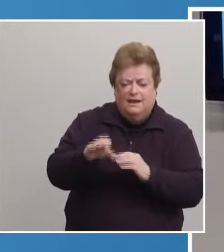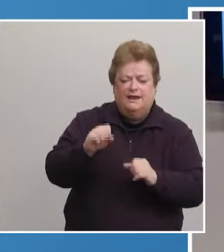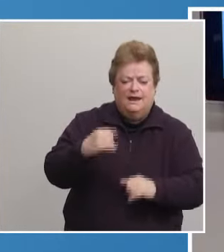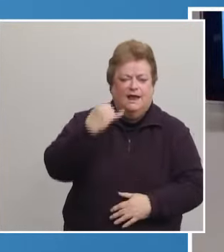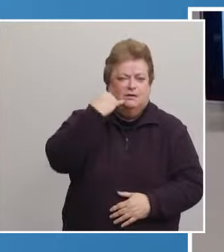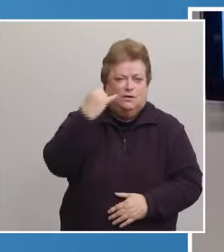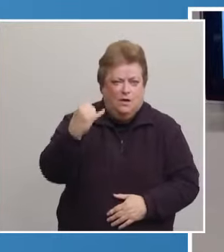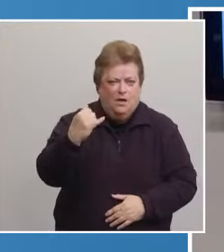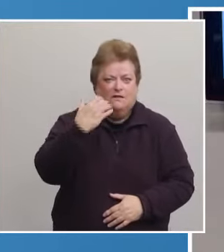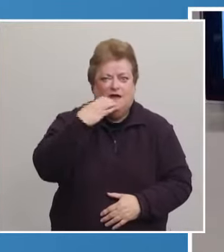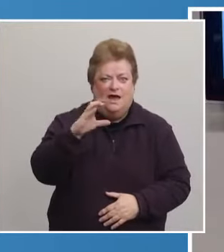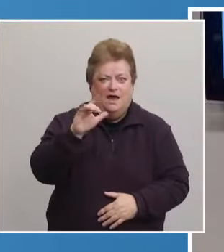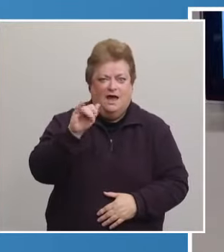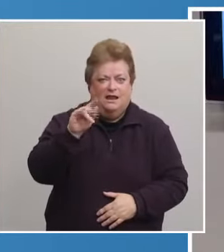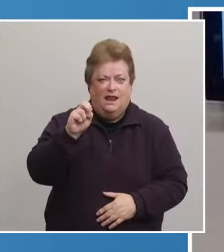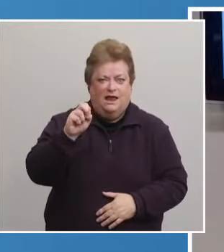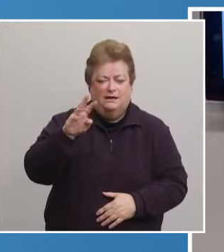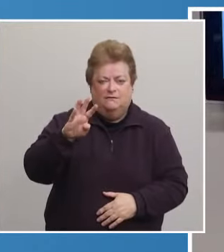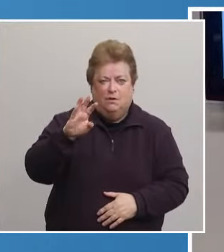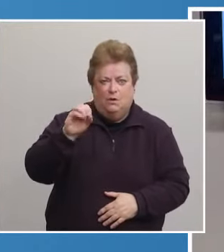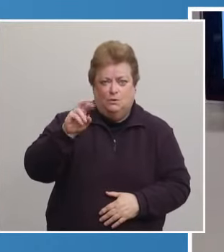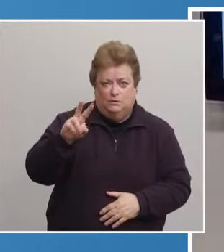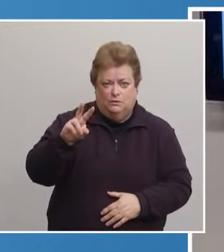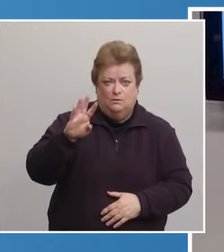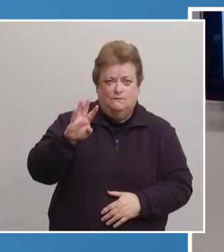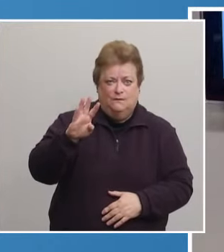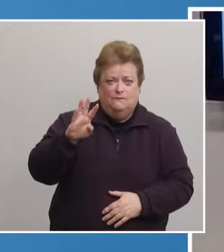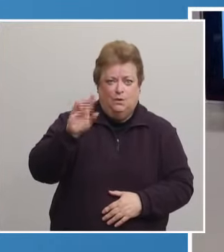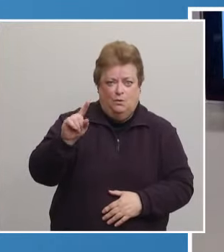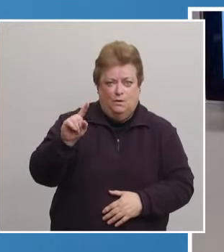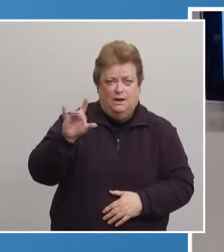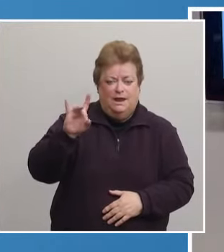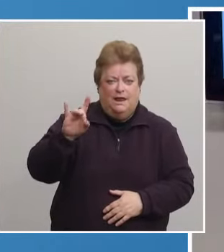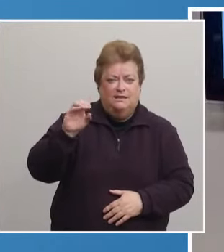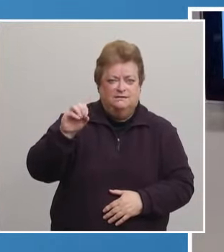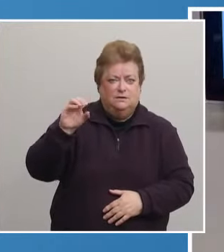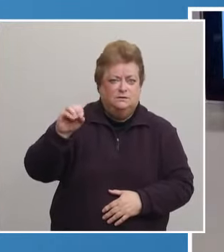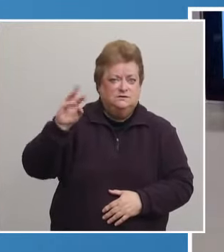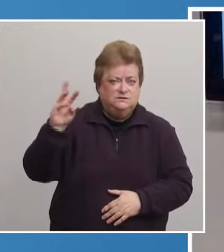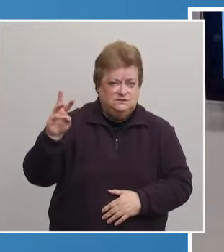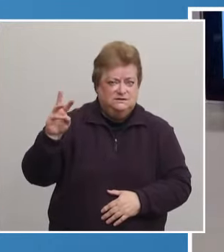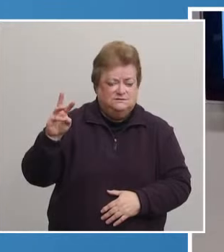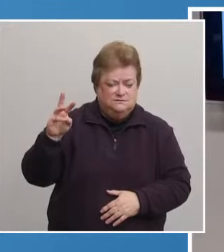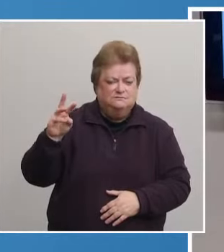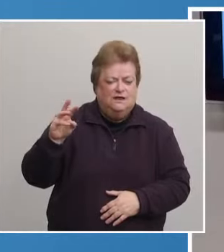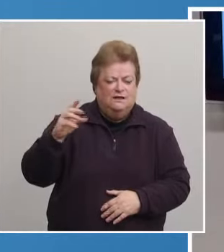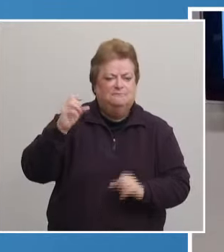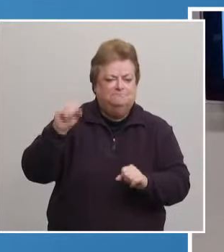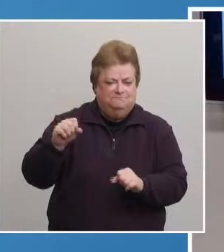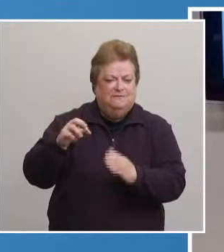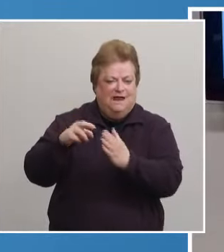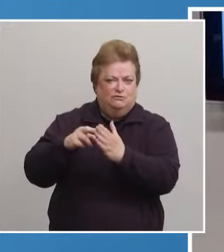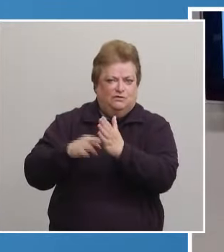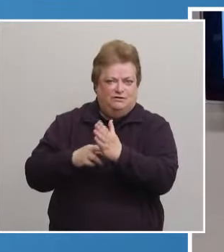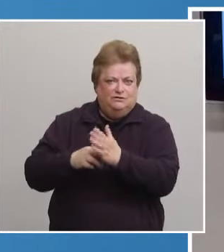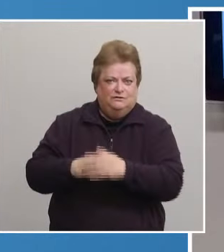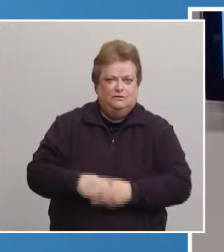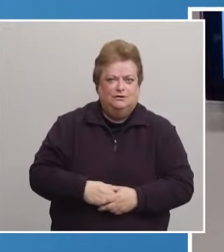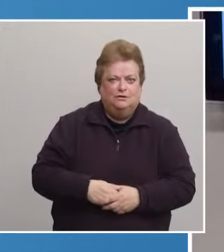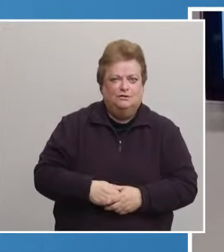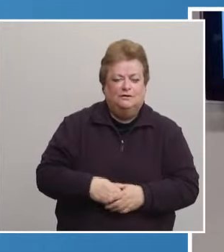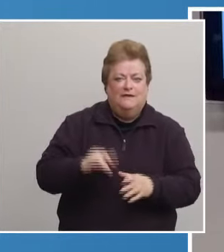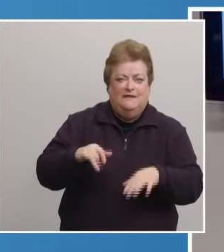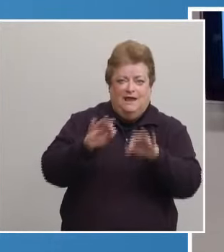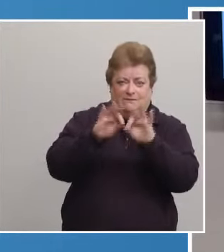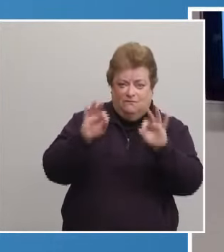covid19 hotline at 402-441-8006 to register. The form